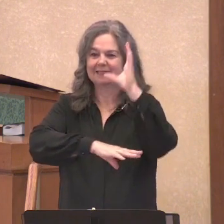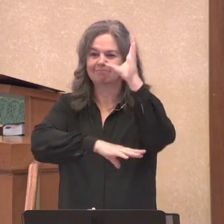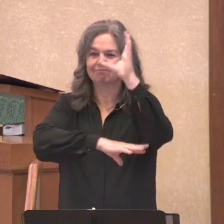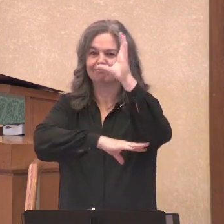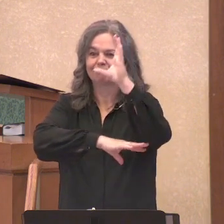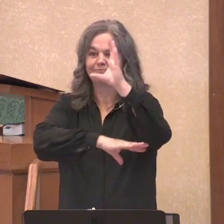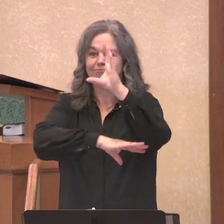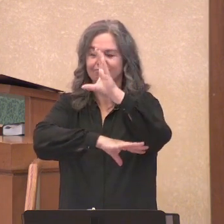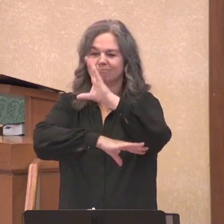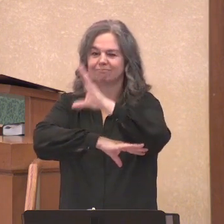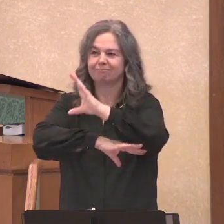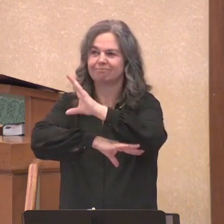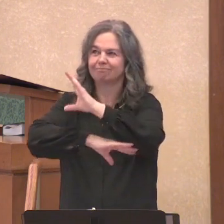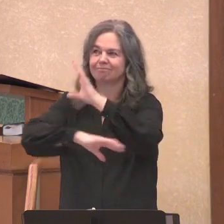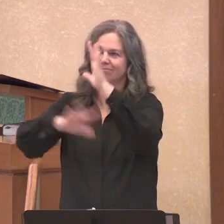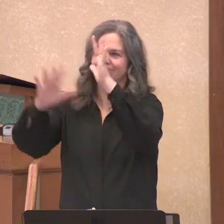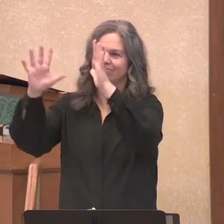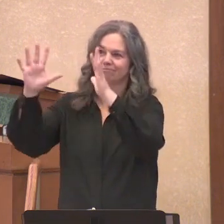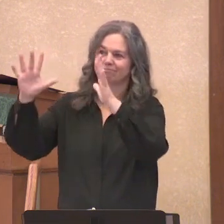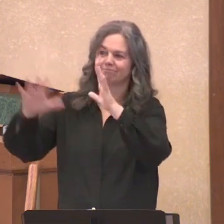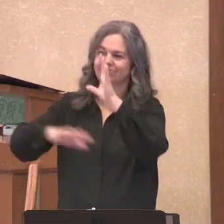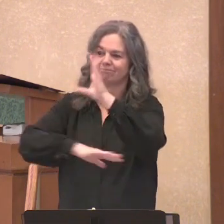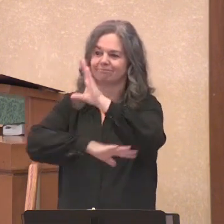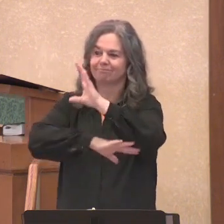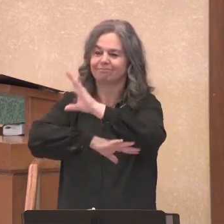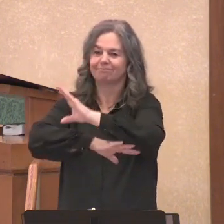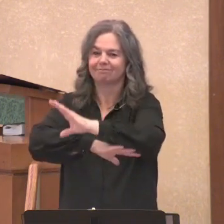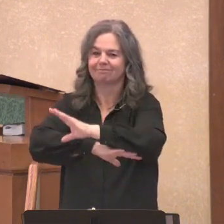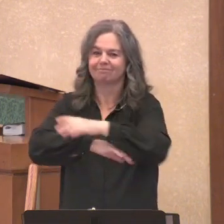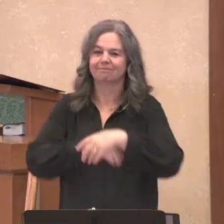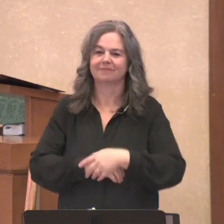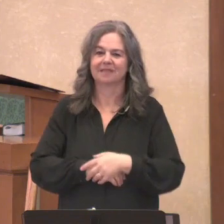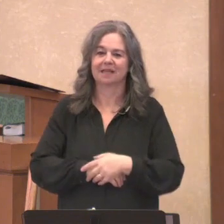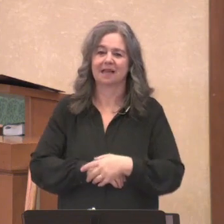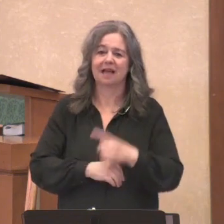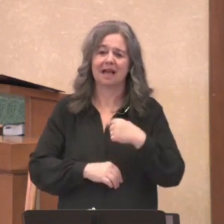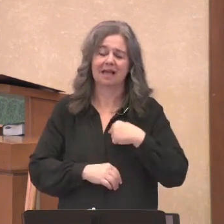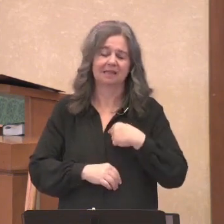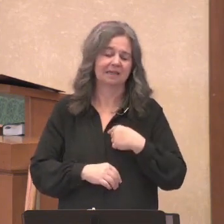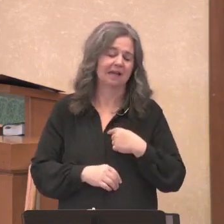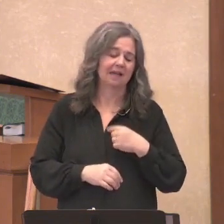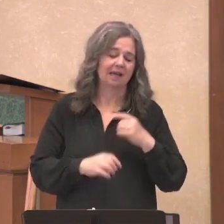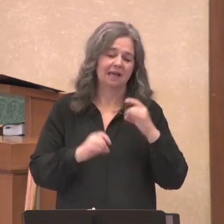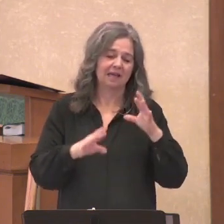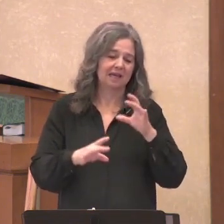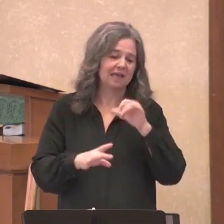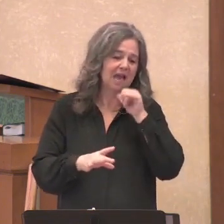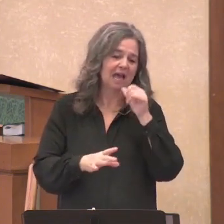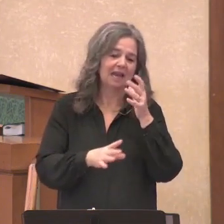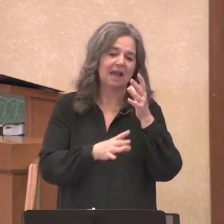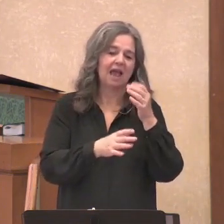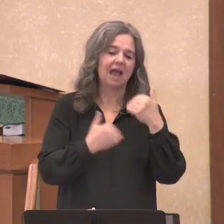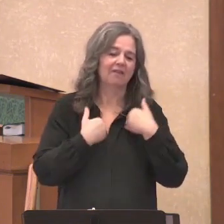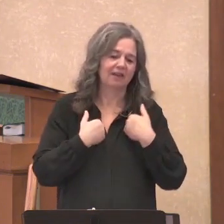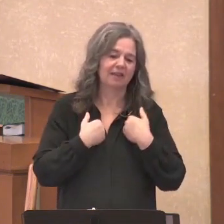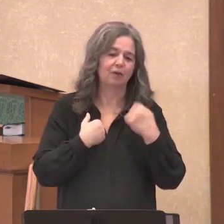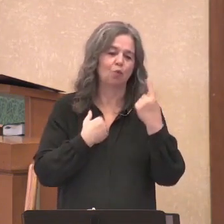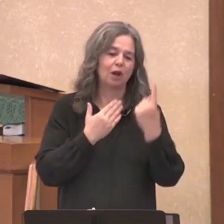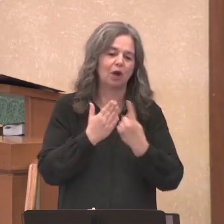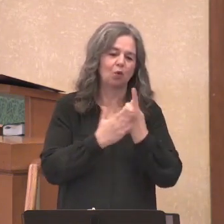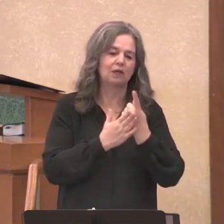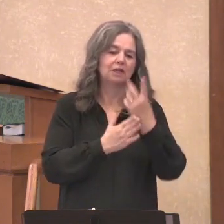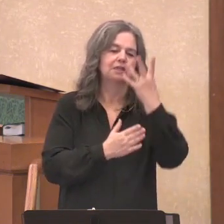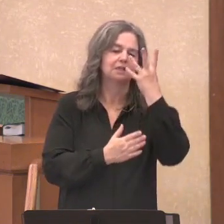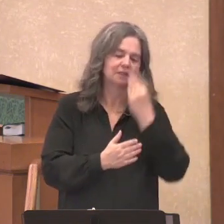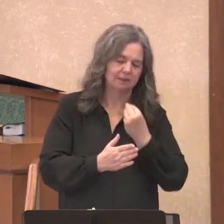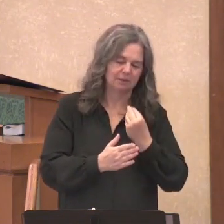ahead. But if you're like me, I grieve that hour of sleep. And I have read about how it is we have